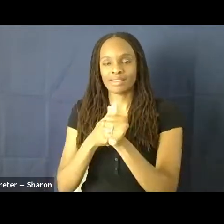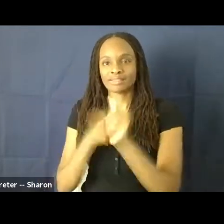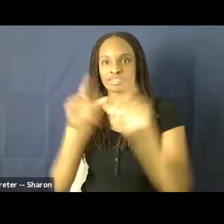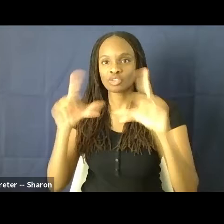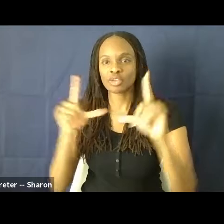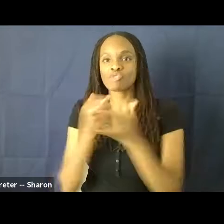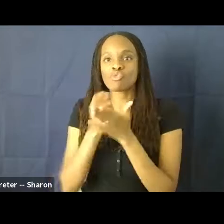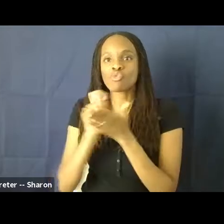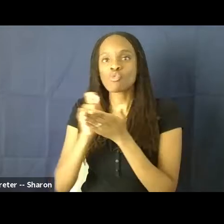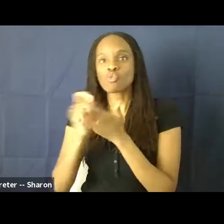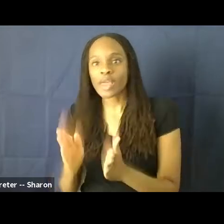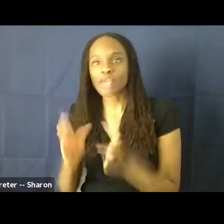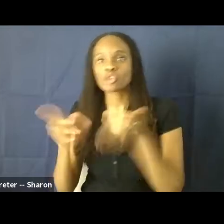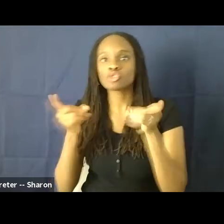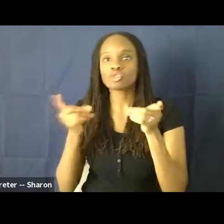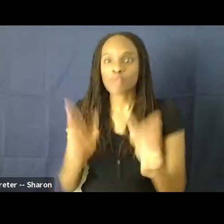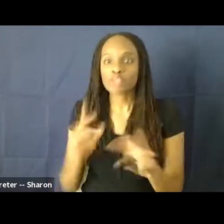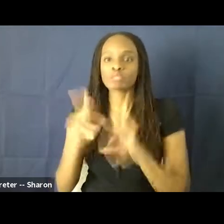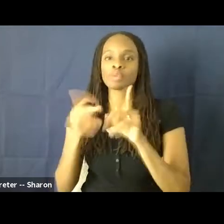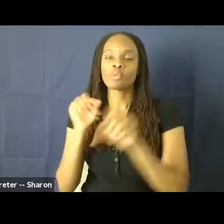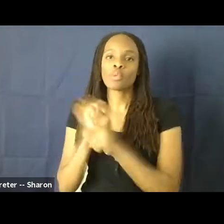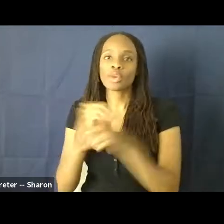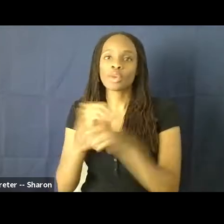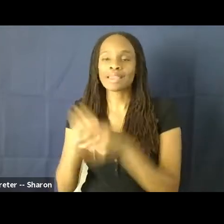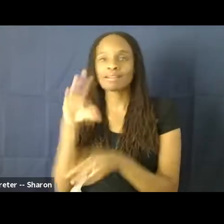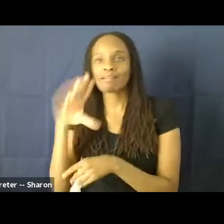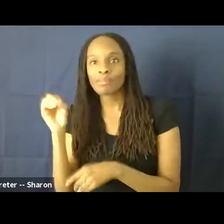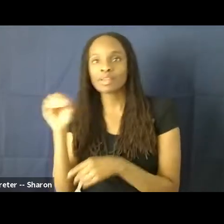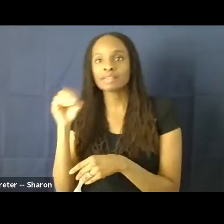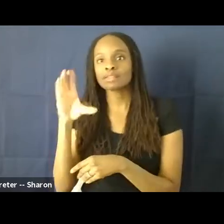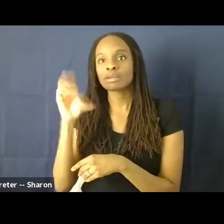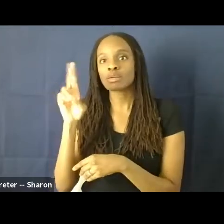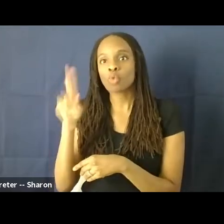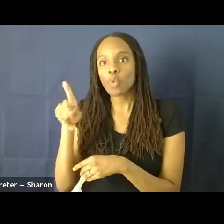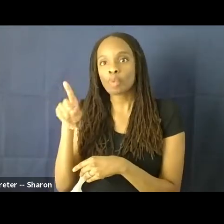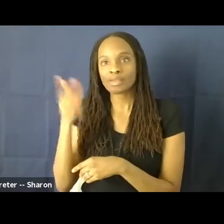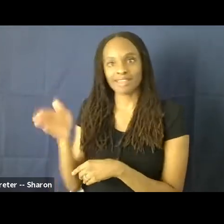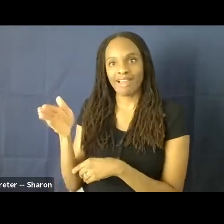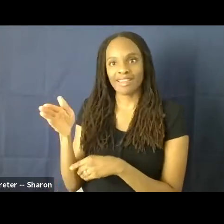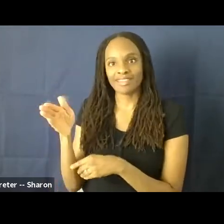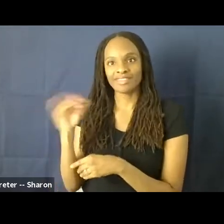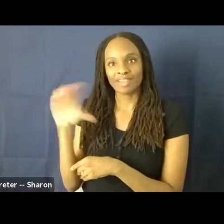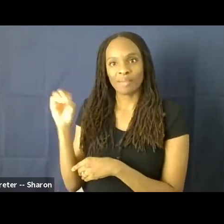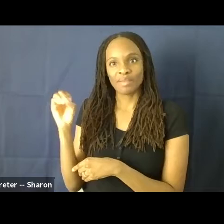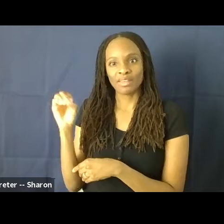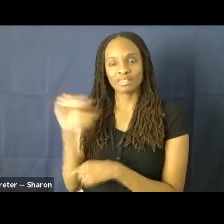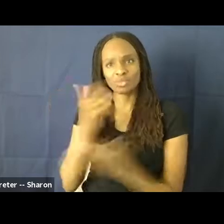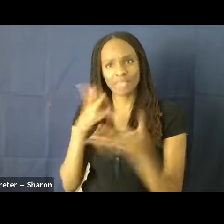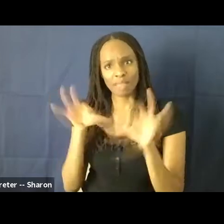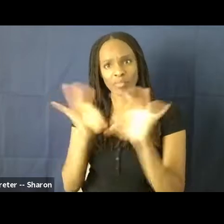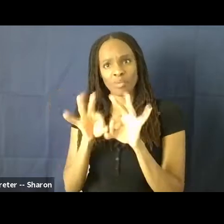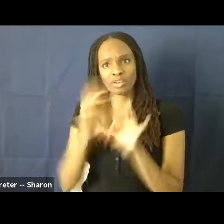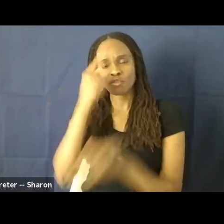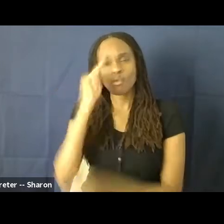also people who are working in companies and the corporate side of companies. So it's really important for us to, you know,